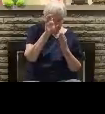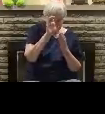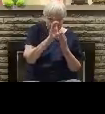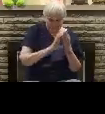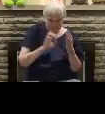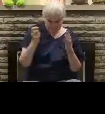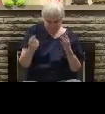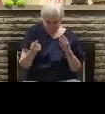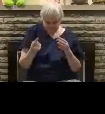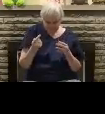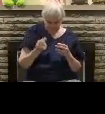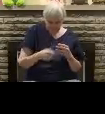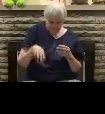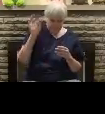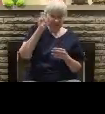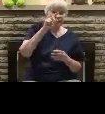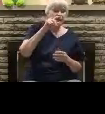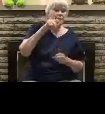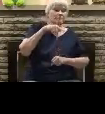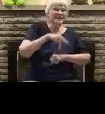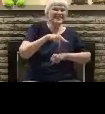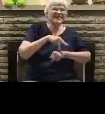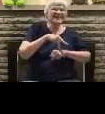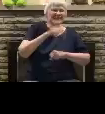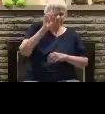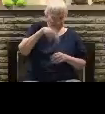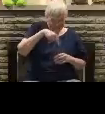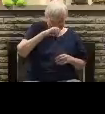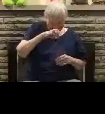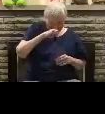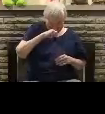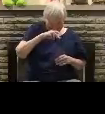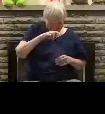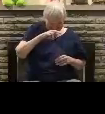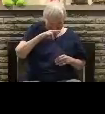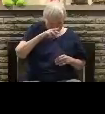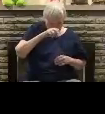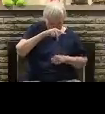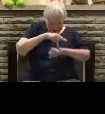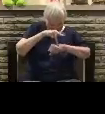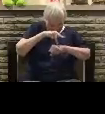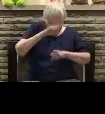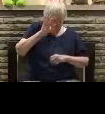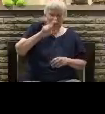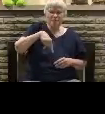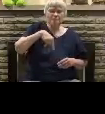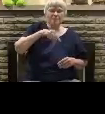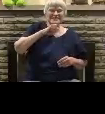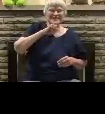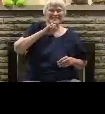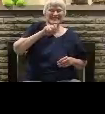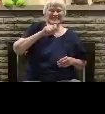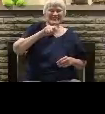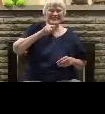prophesied these false teachers would arise in the last days. Listen, folks, every time you see a preacher stand up and